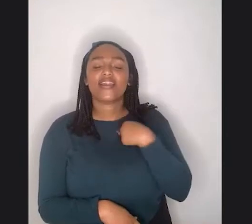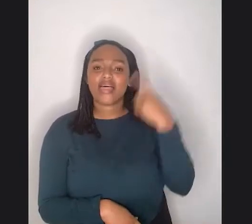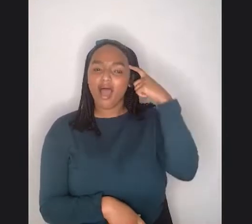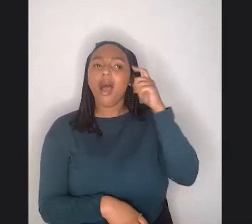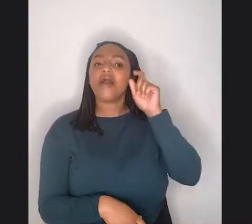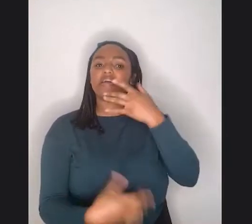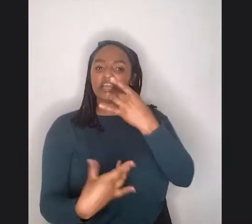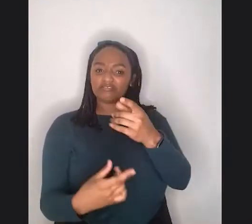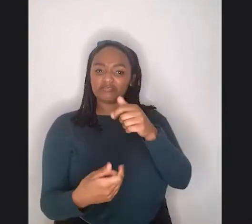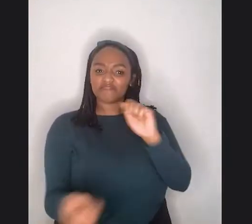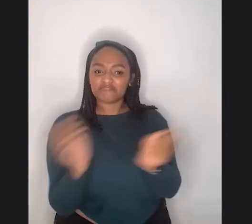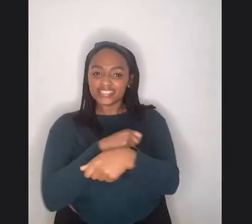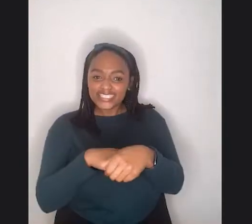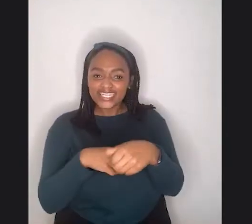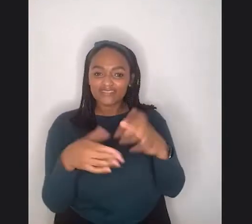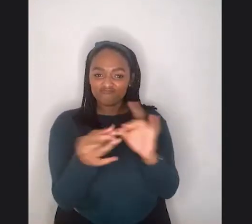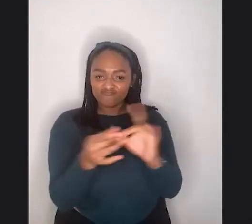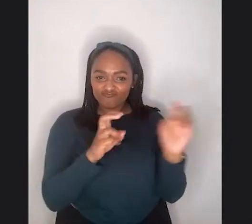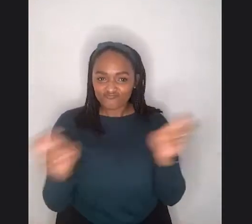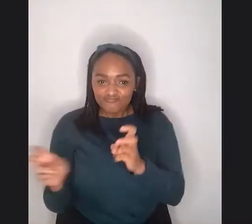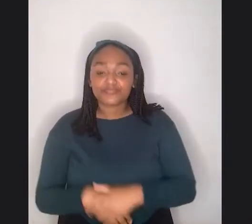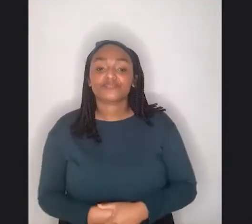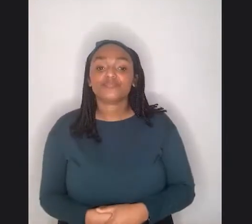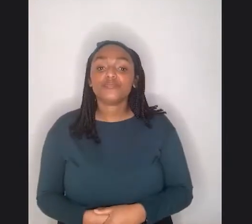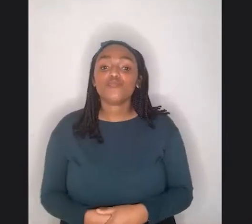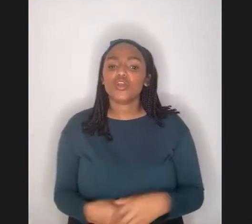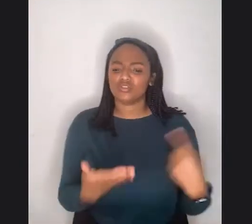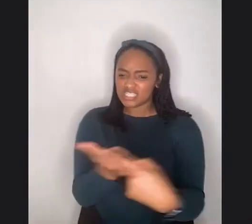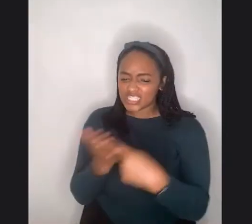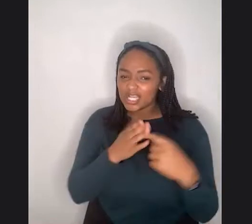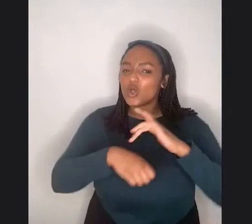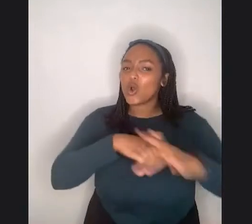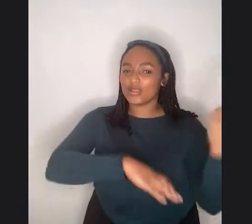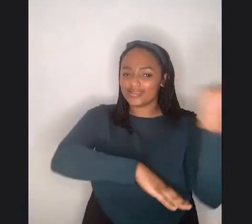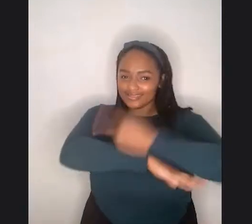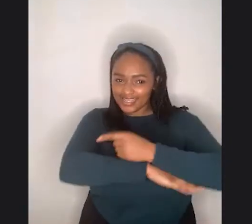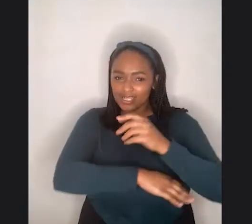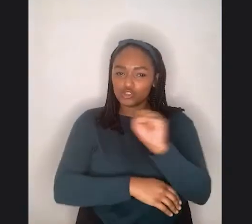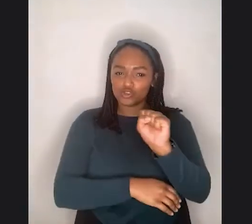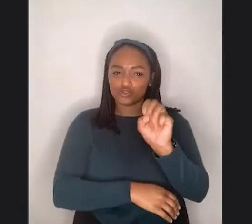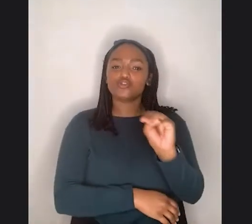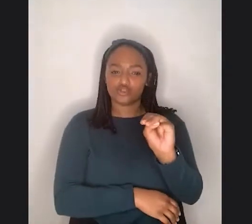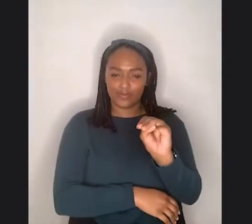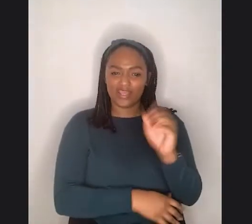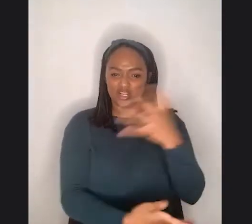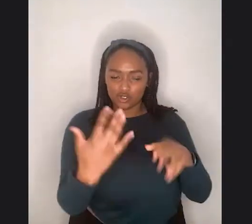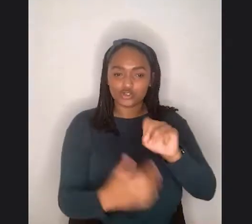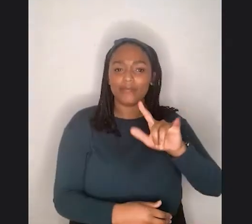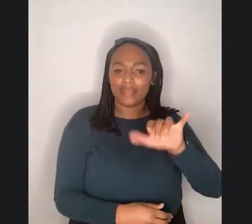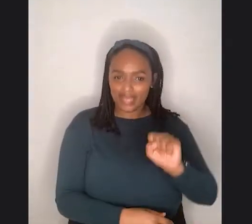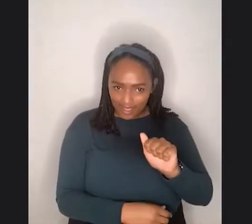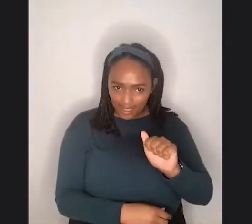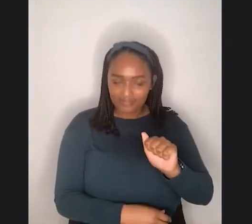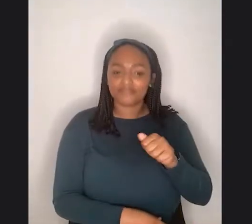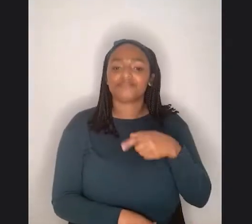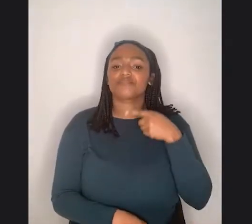So let's talk a little bit about those early days on social media, you know, cause you started your blog and then you had this social media presence and you were inspired by